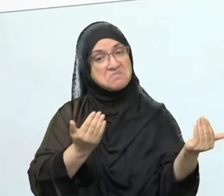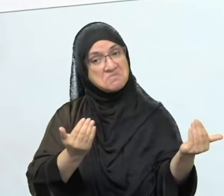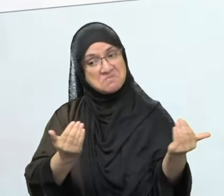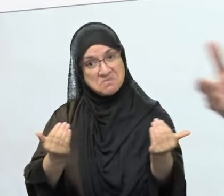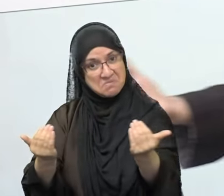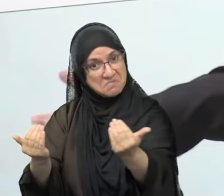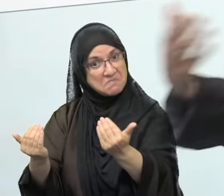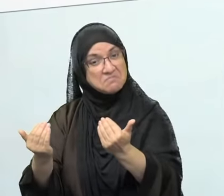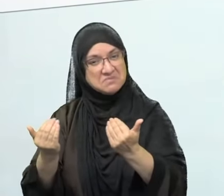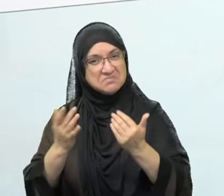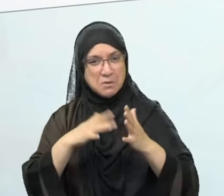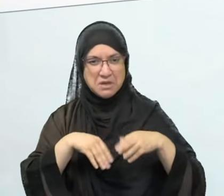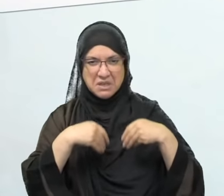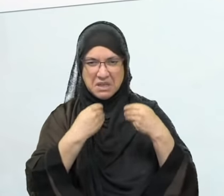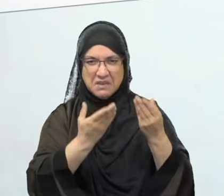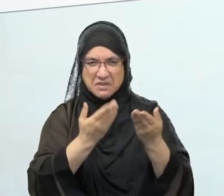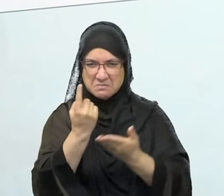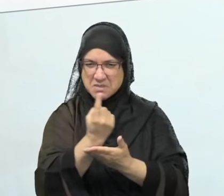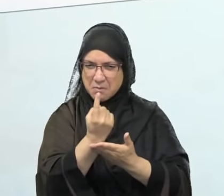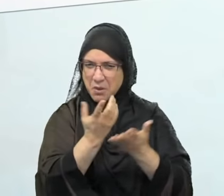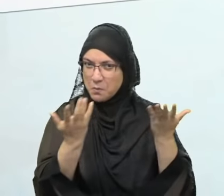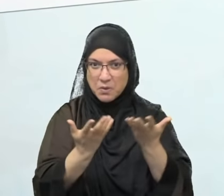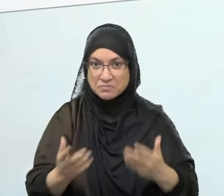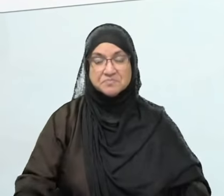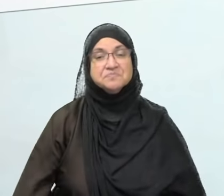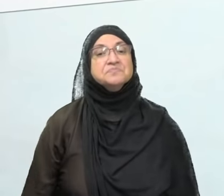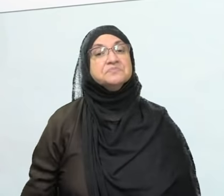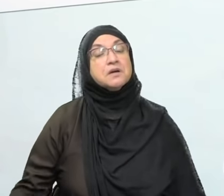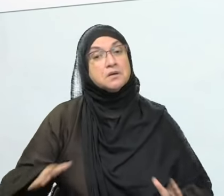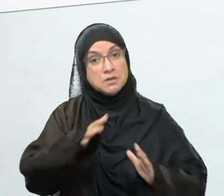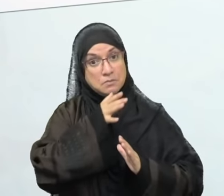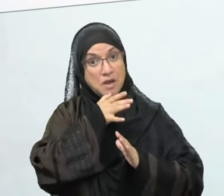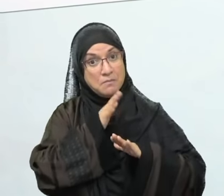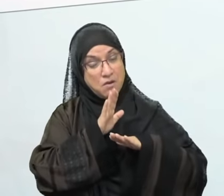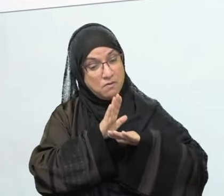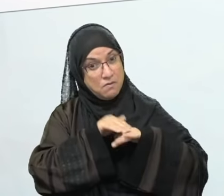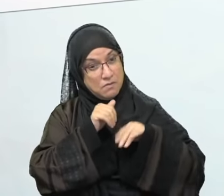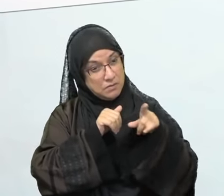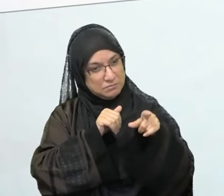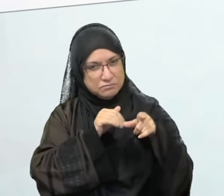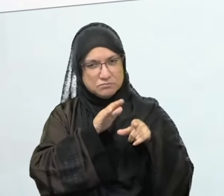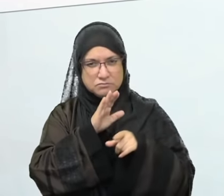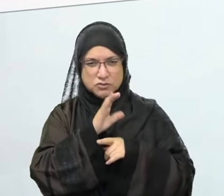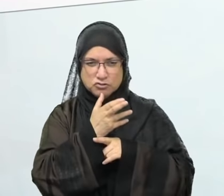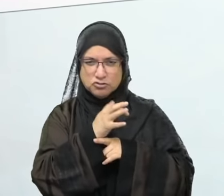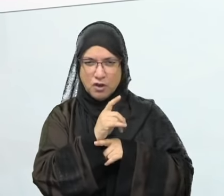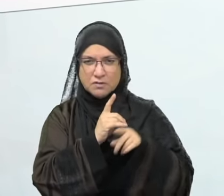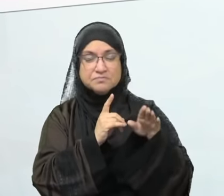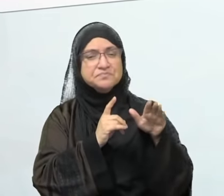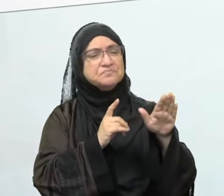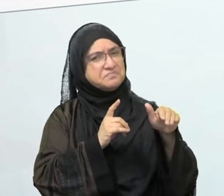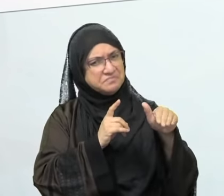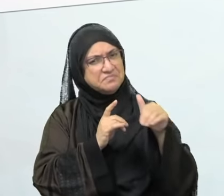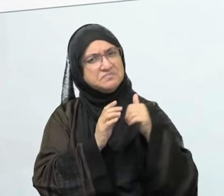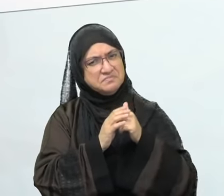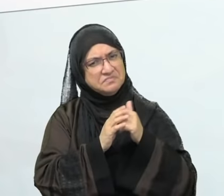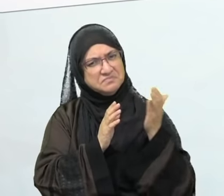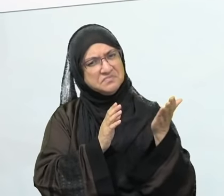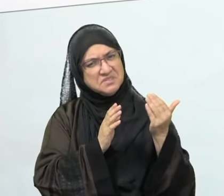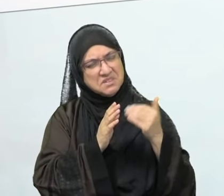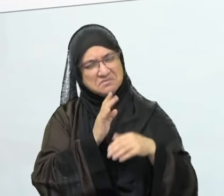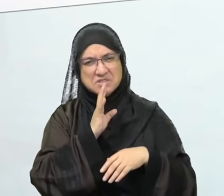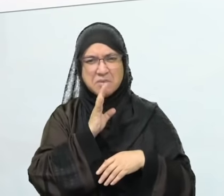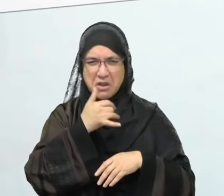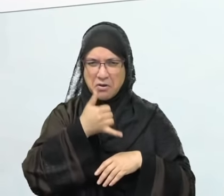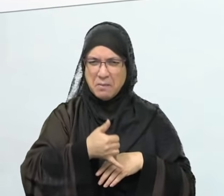him from a room or something like that. So just the mother calling her child. faqala laha rasulullahi sallallahu alayhi wa sallam wa ma arati an tu'uteeek What is it that